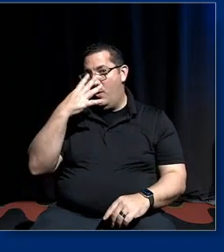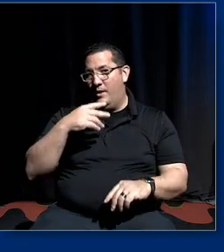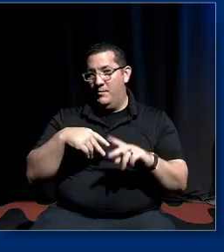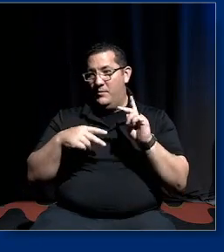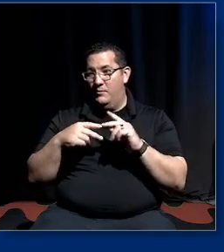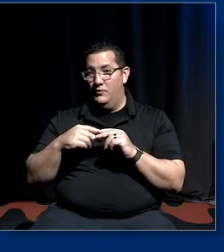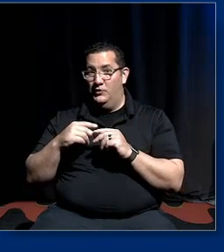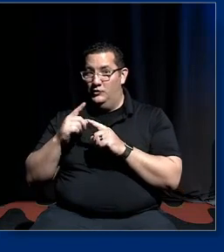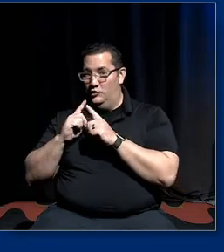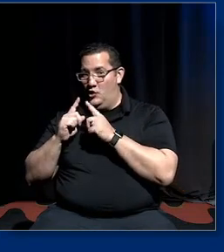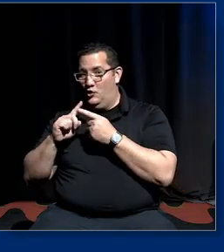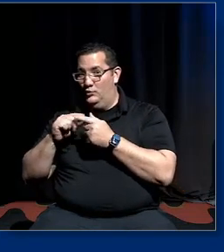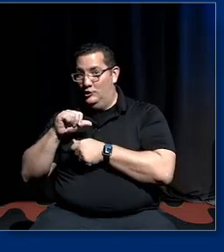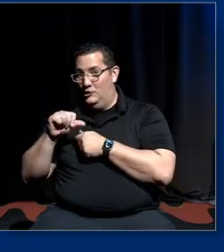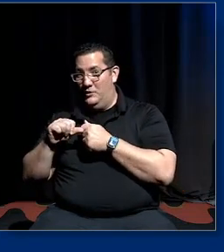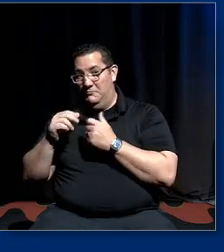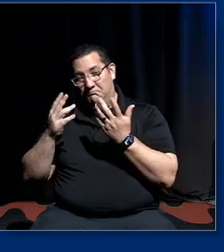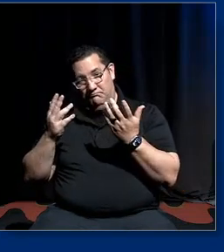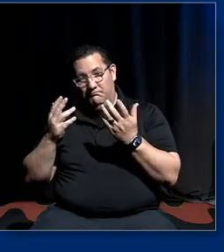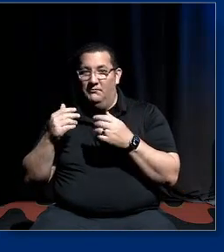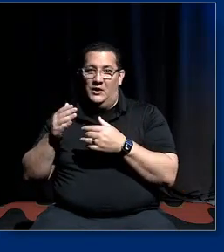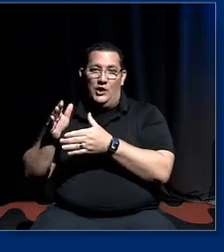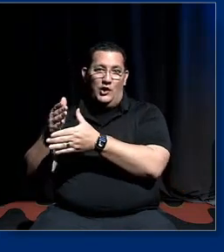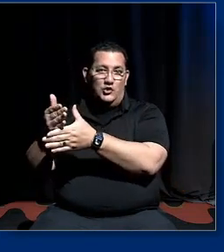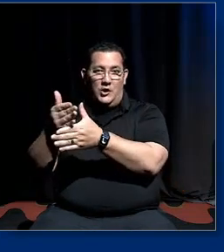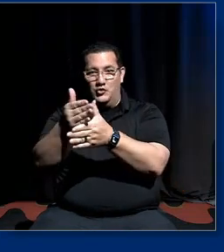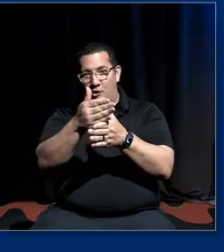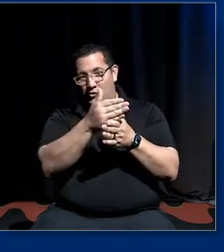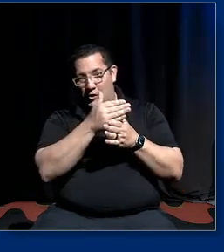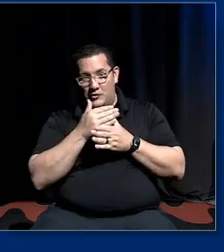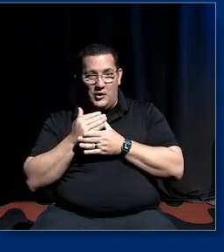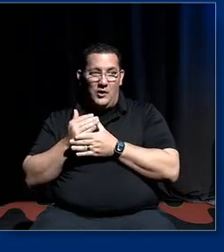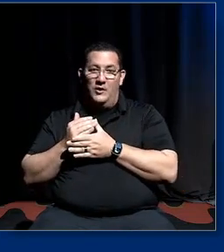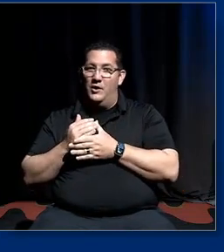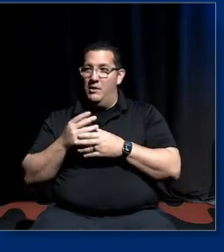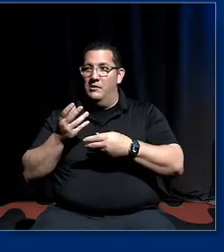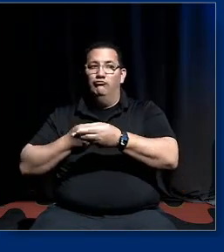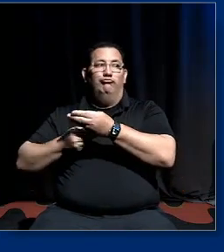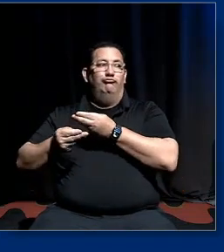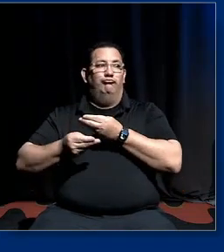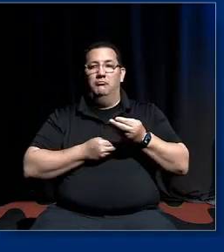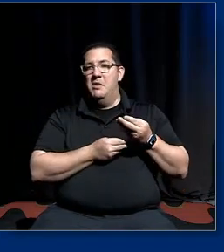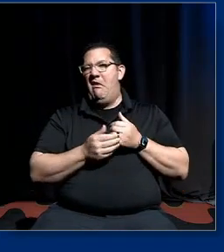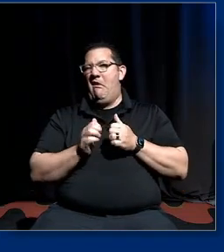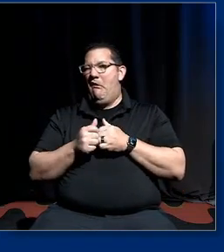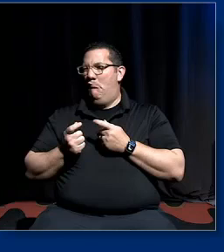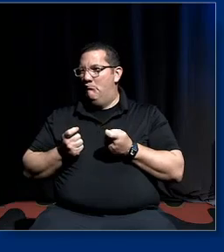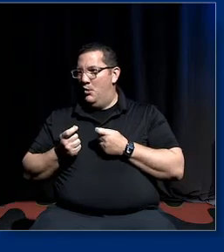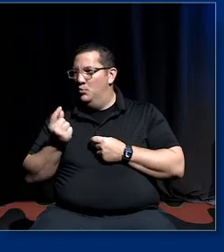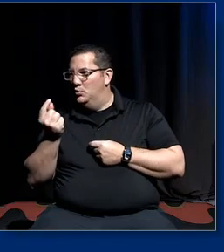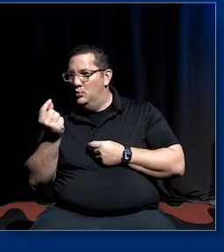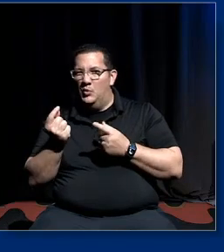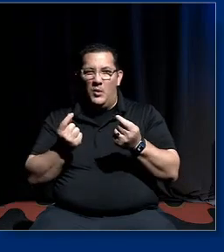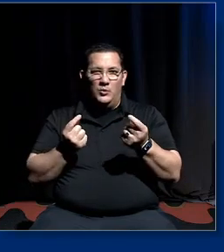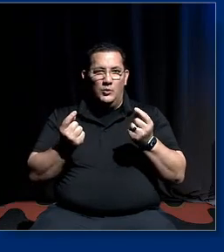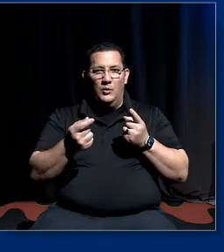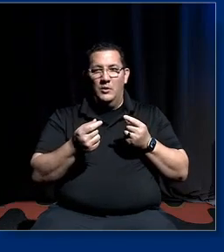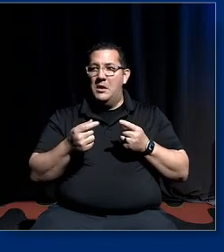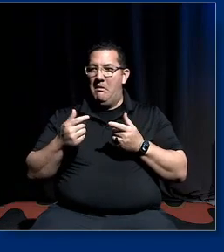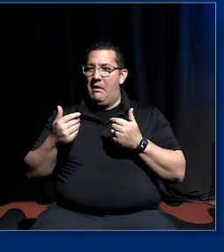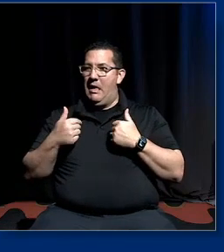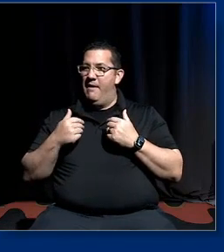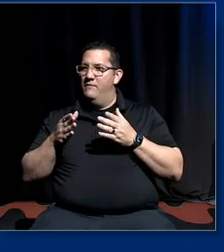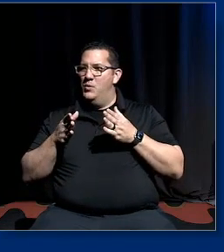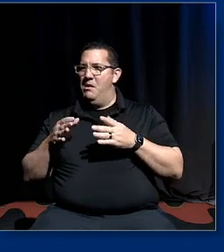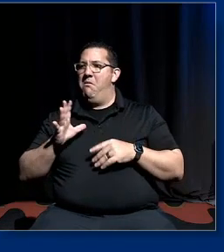techniques as well so you know there's a there's a lot of interchange um and when they find a technique that works well they they